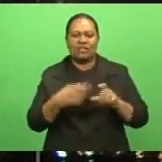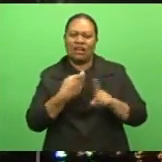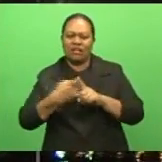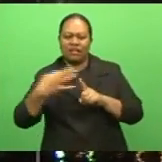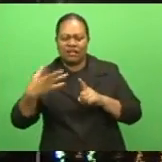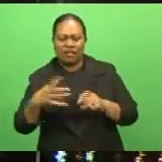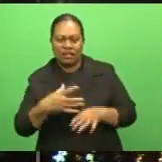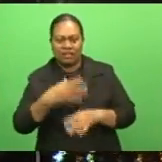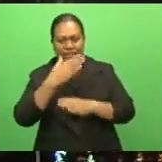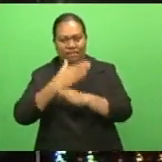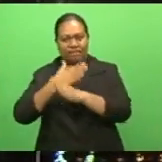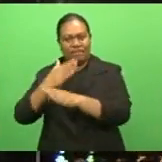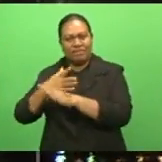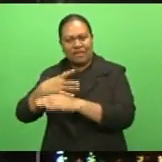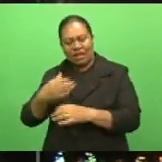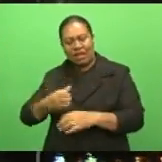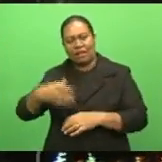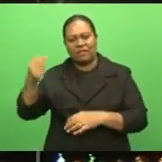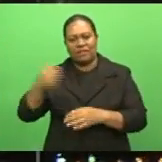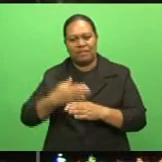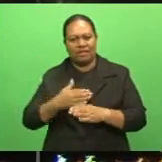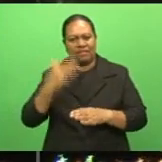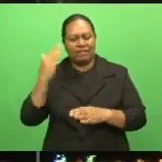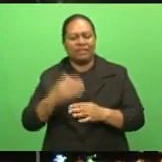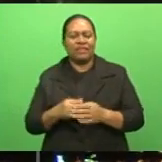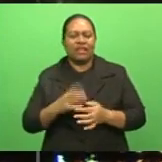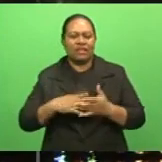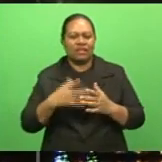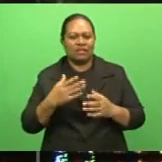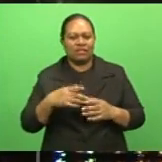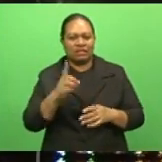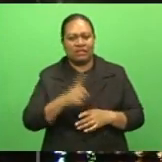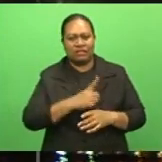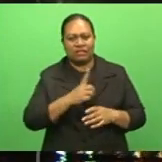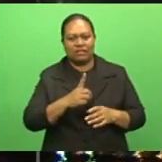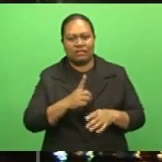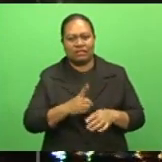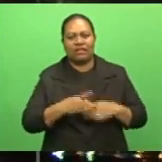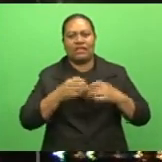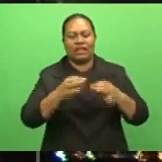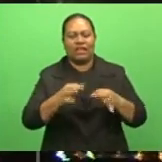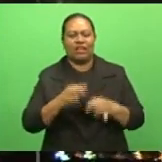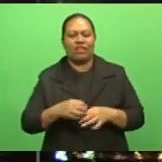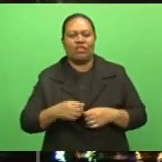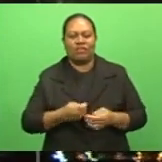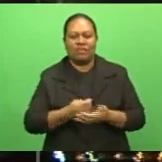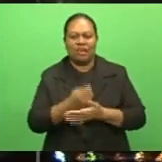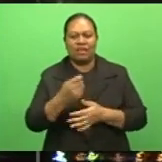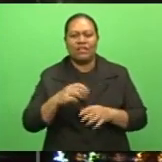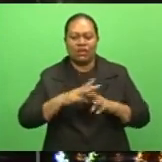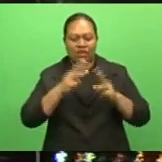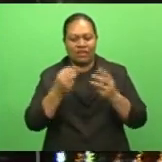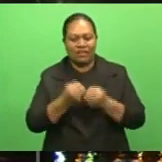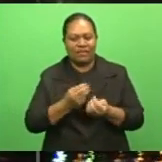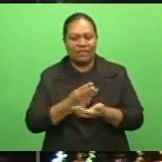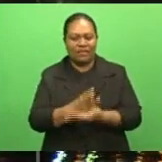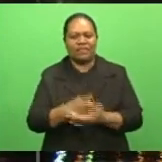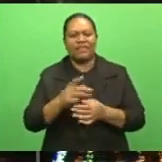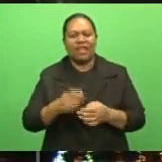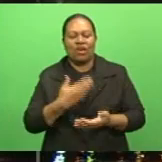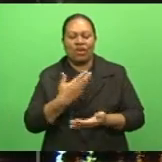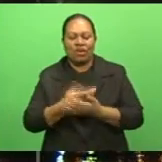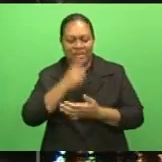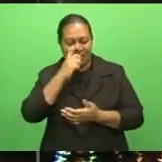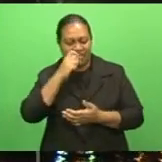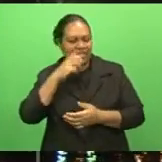And ministry apologizes for delay in social welfare payments. Now for these stories and others. Tune in daily to our